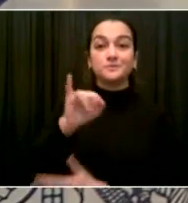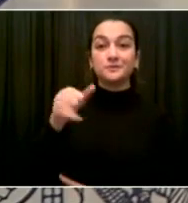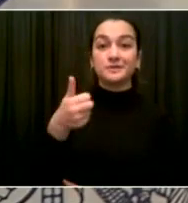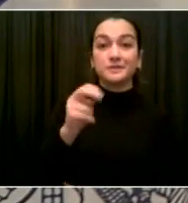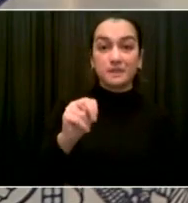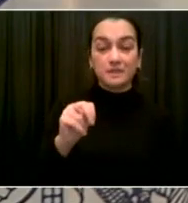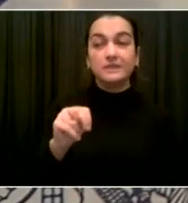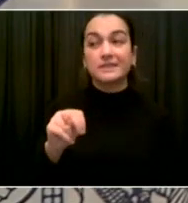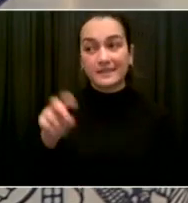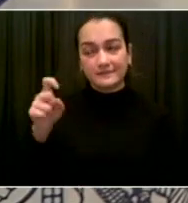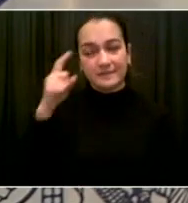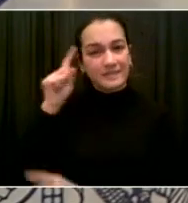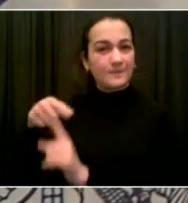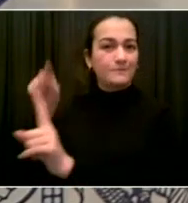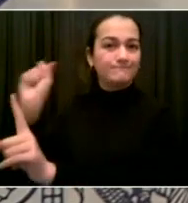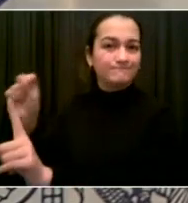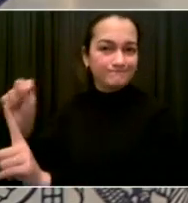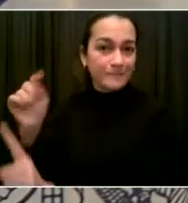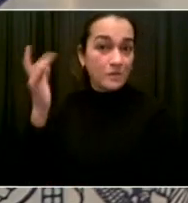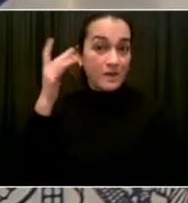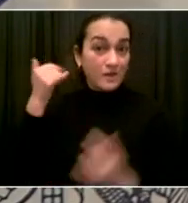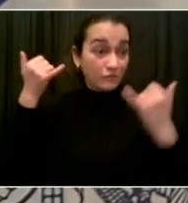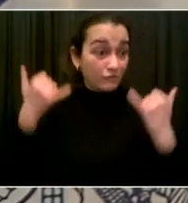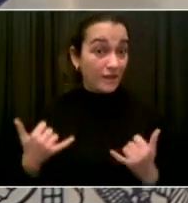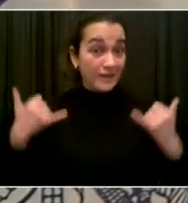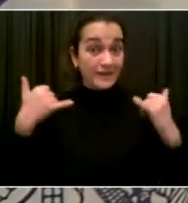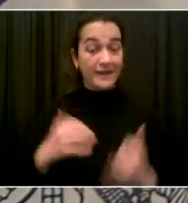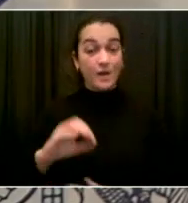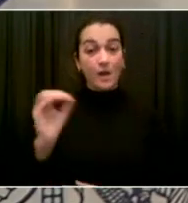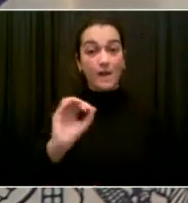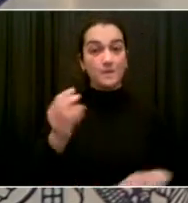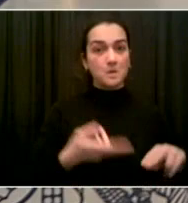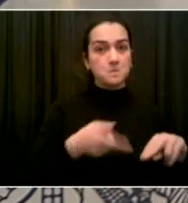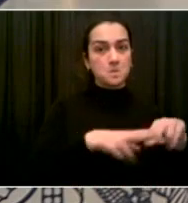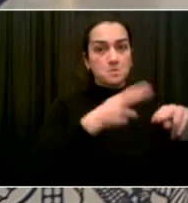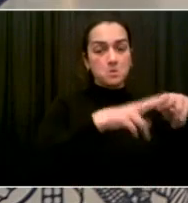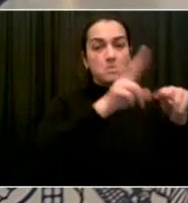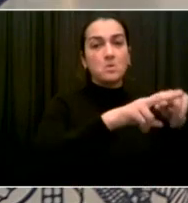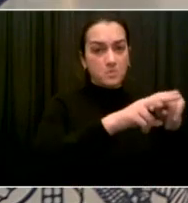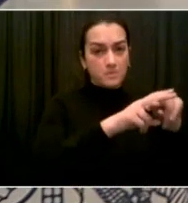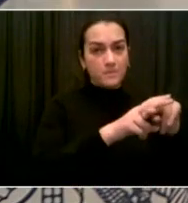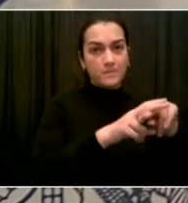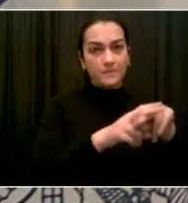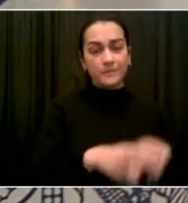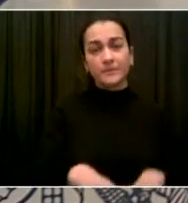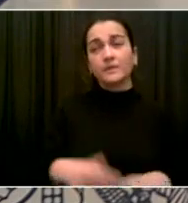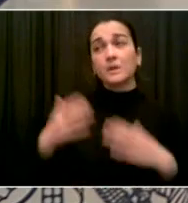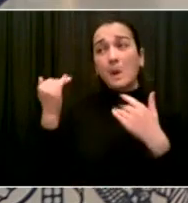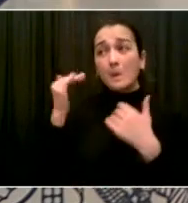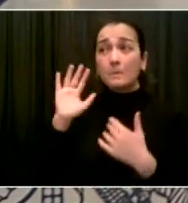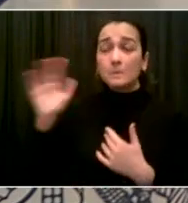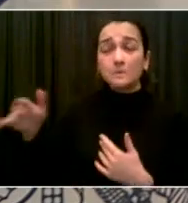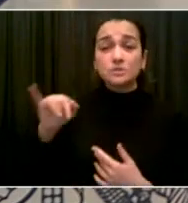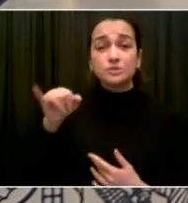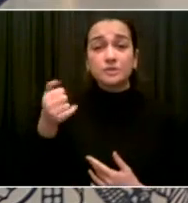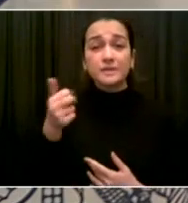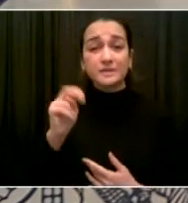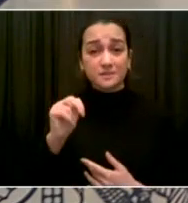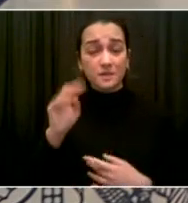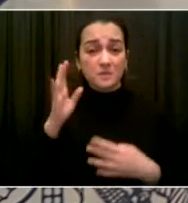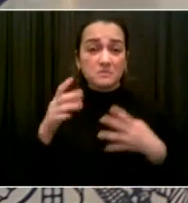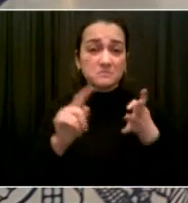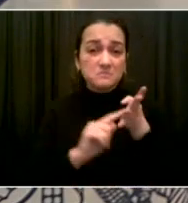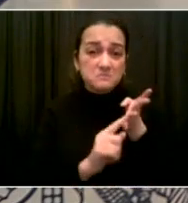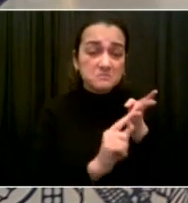Omicron should be dissipating and we should be seeing things get more back to normal. Now, again, that's based on the information we have now. So I want to